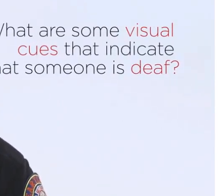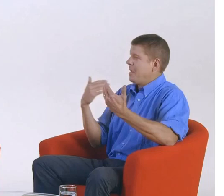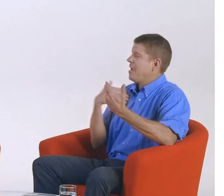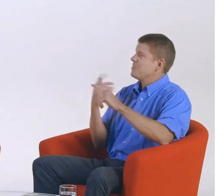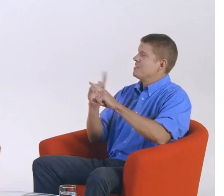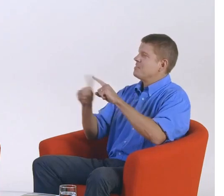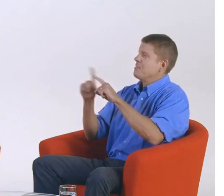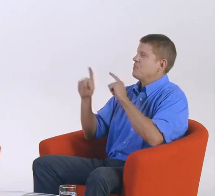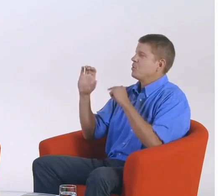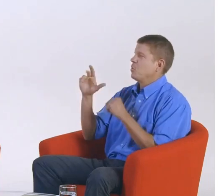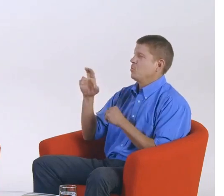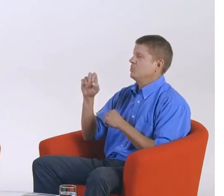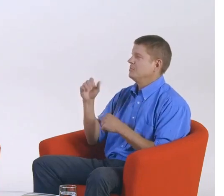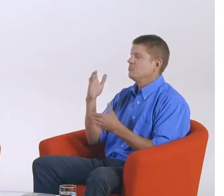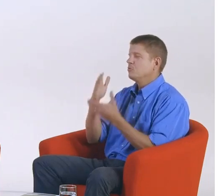this?